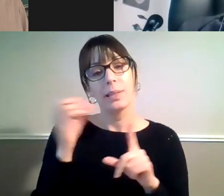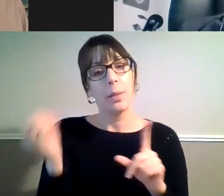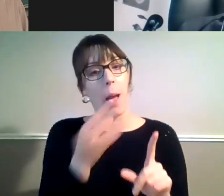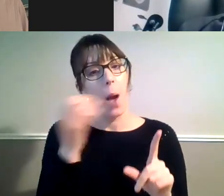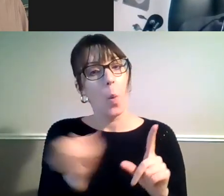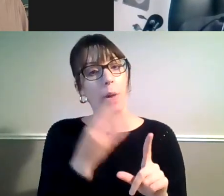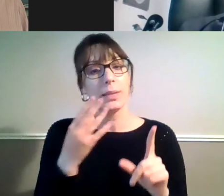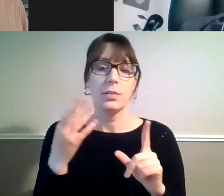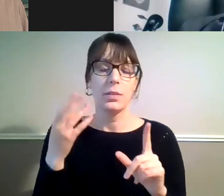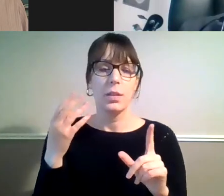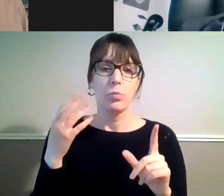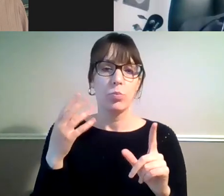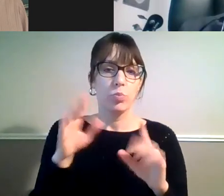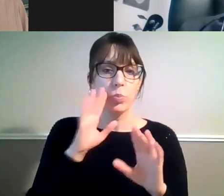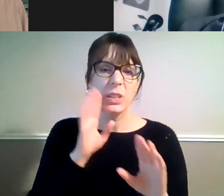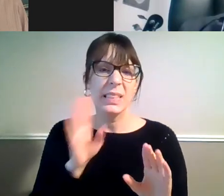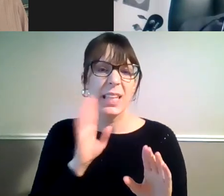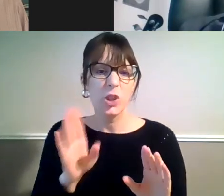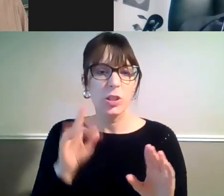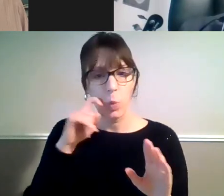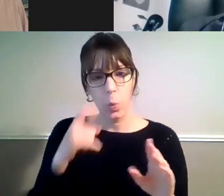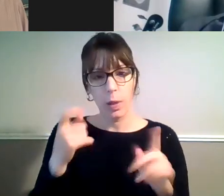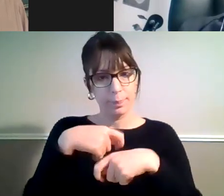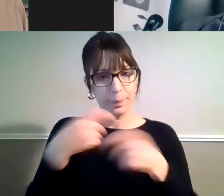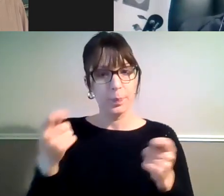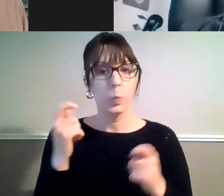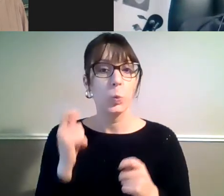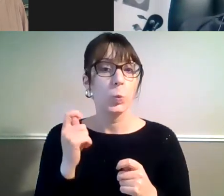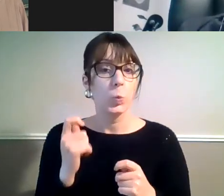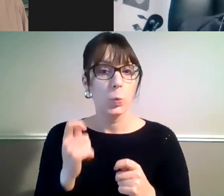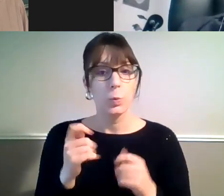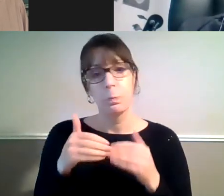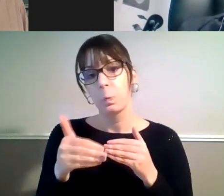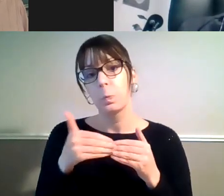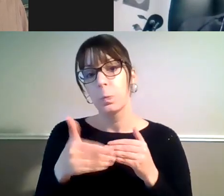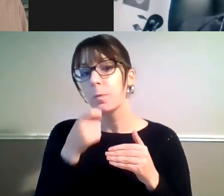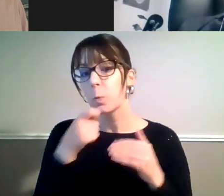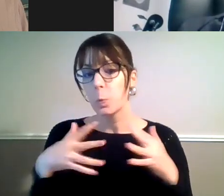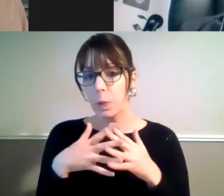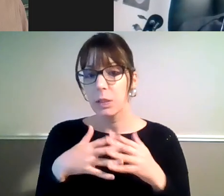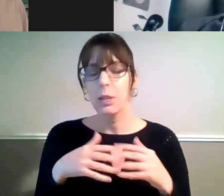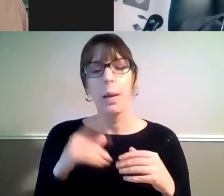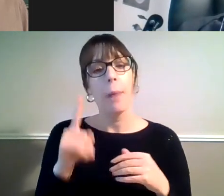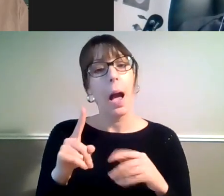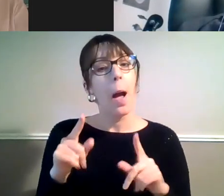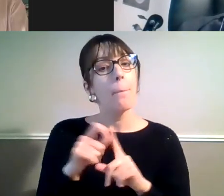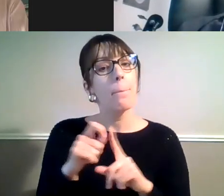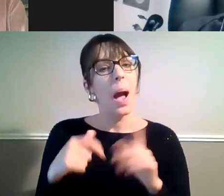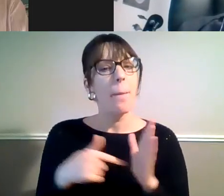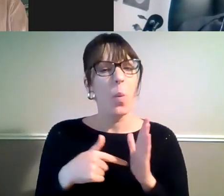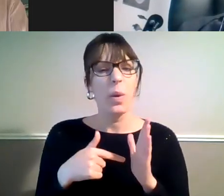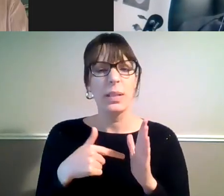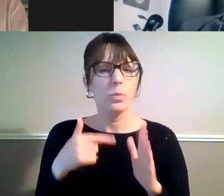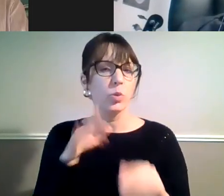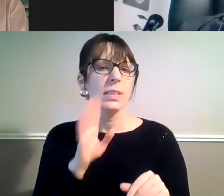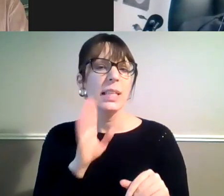coming weeks. I think it's just about ready to go, so we can probably get that out very, very soon. That PowerPoint presentation can be picked up by anyone that doesn't